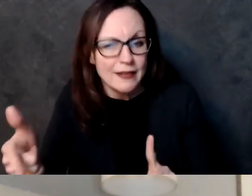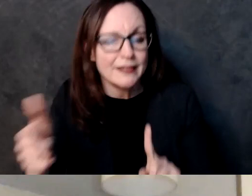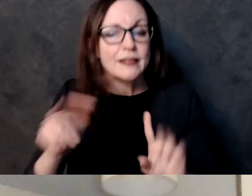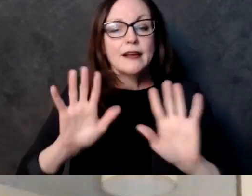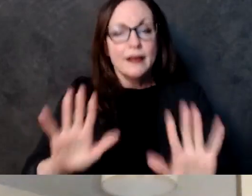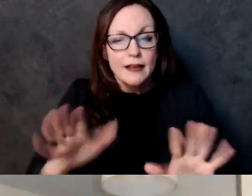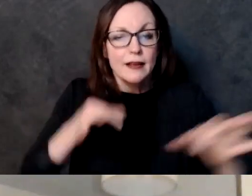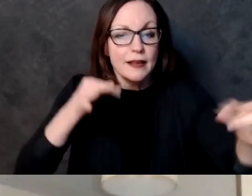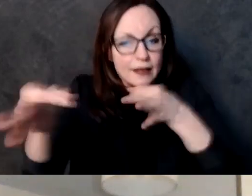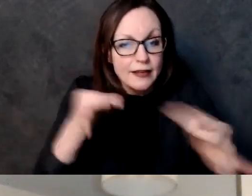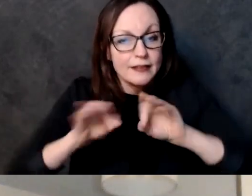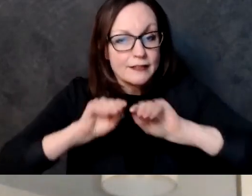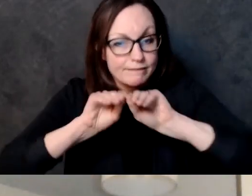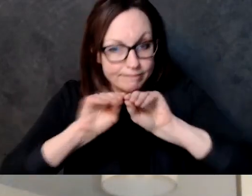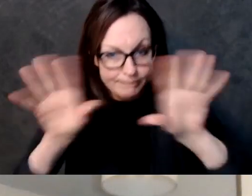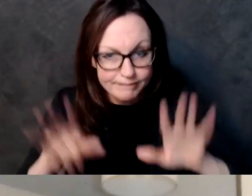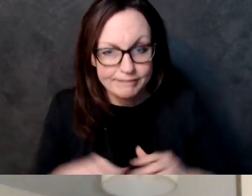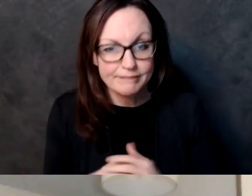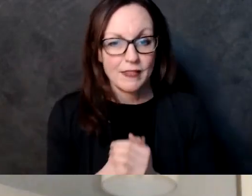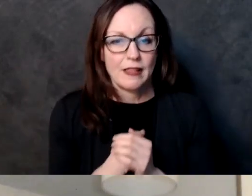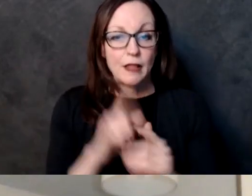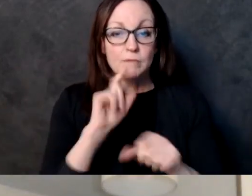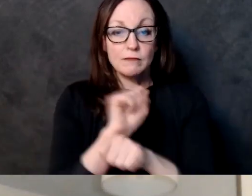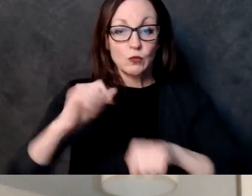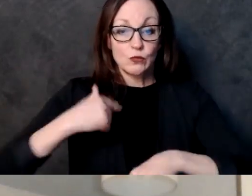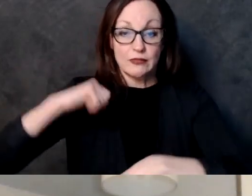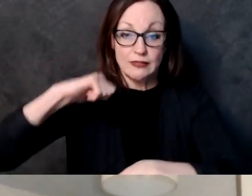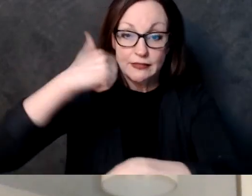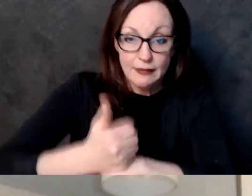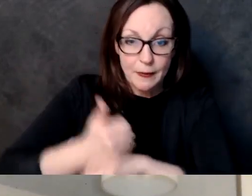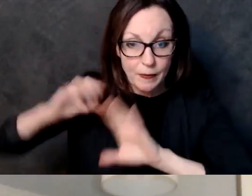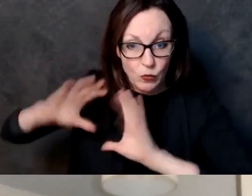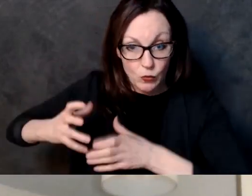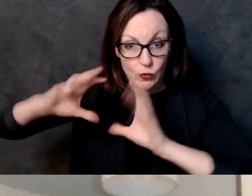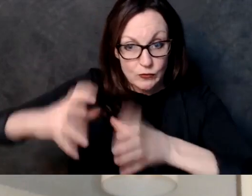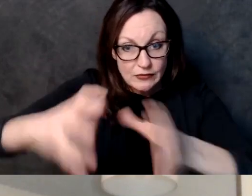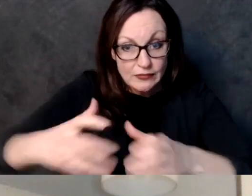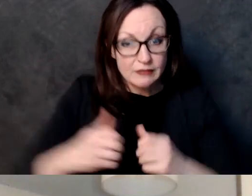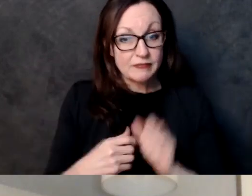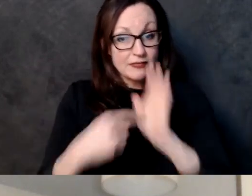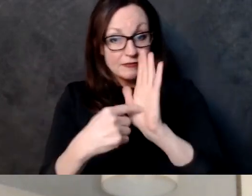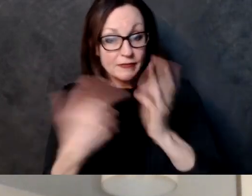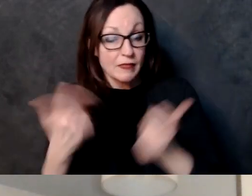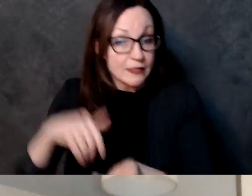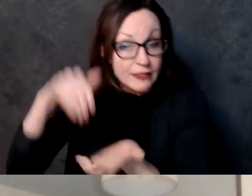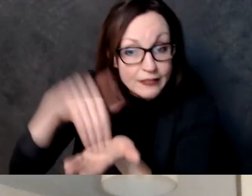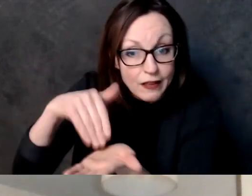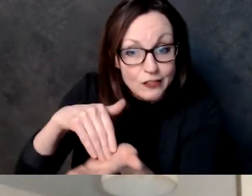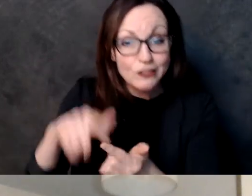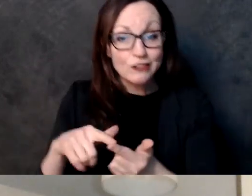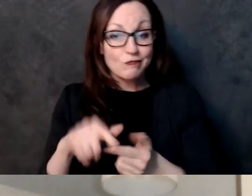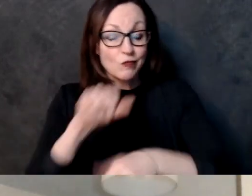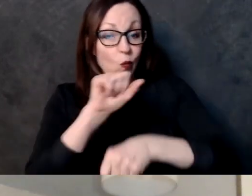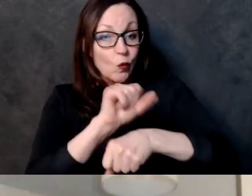residents in skilled nursing and long-term care facilities fire and police personnel correctional staff and all adults age 65